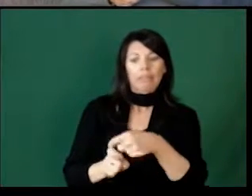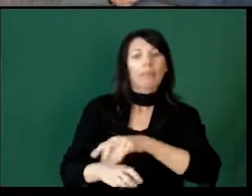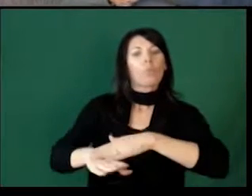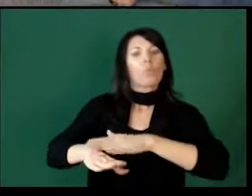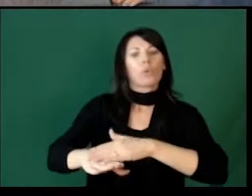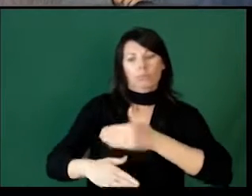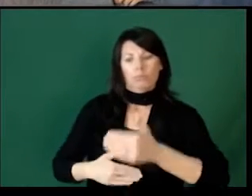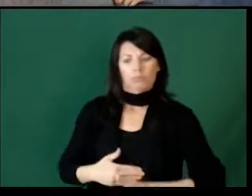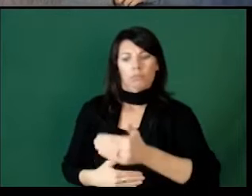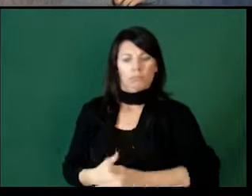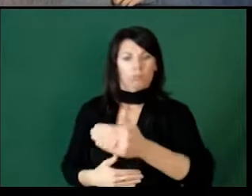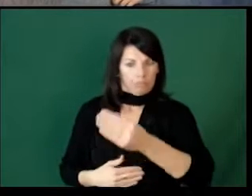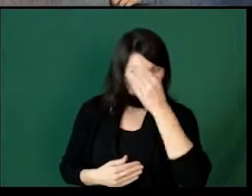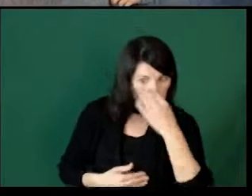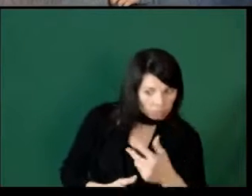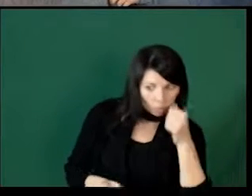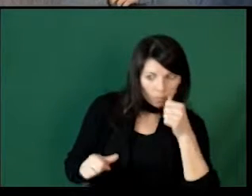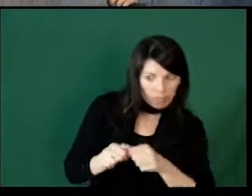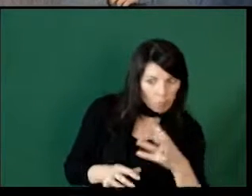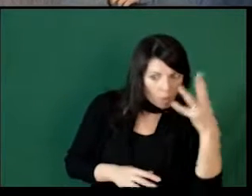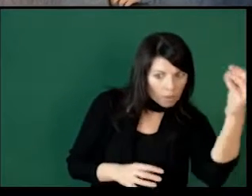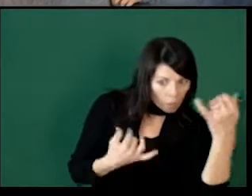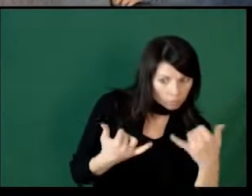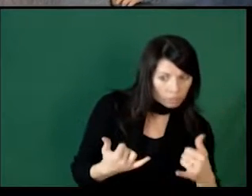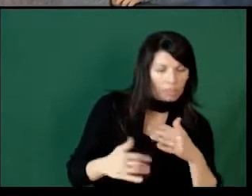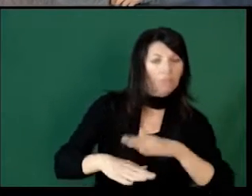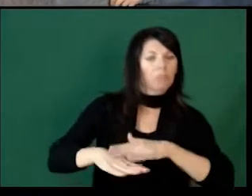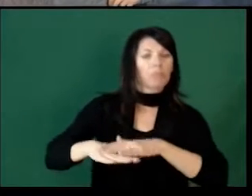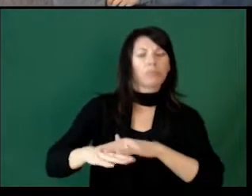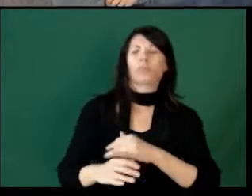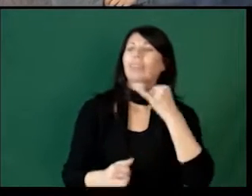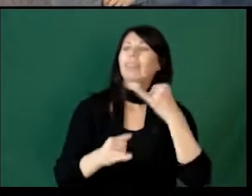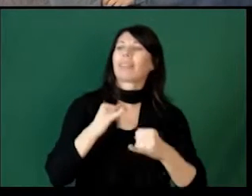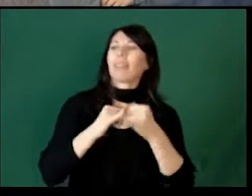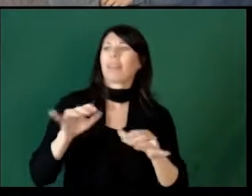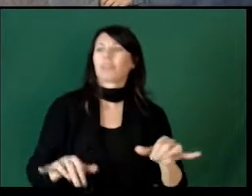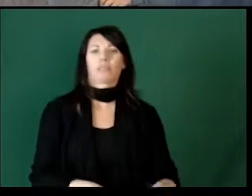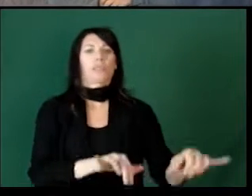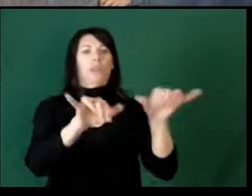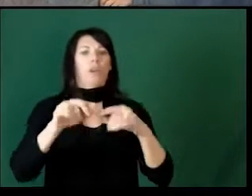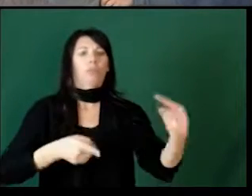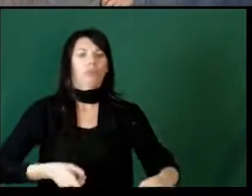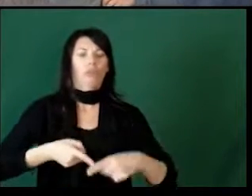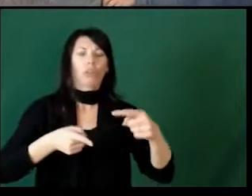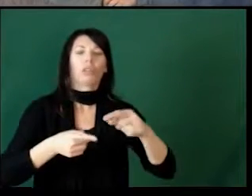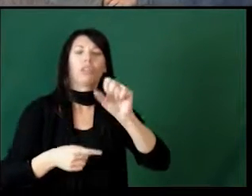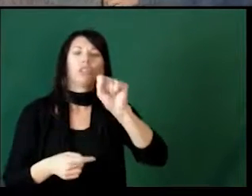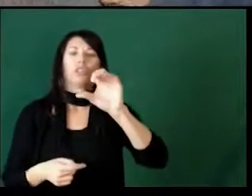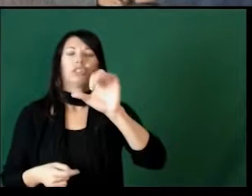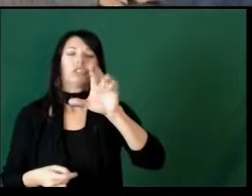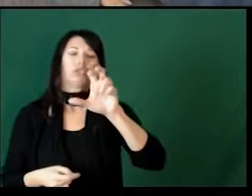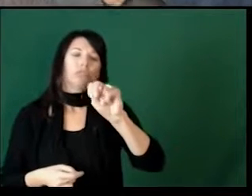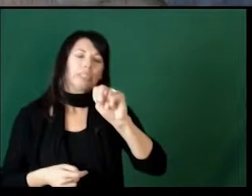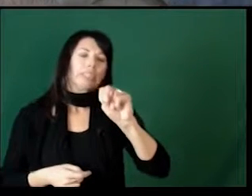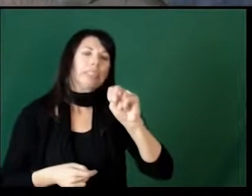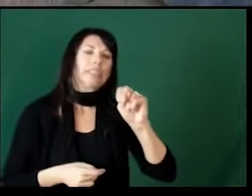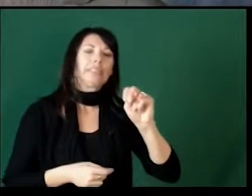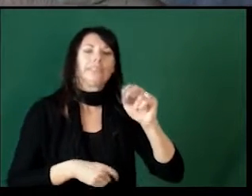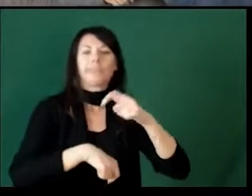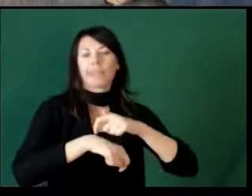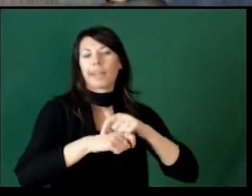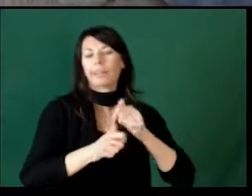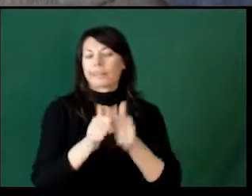give them some warnings along the way. The last common struggle that I added was about screen time. Texting,